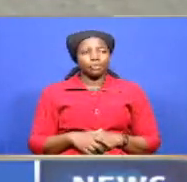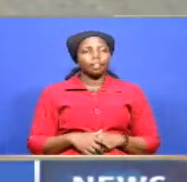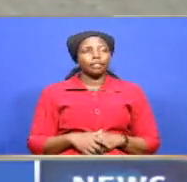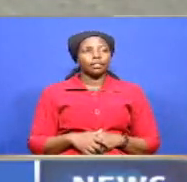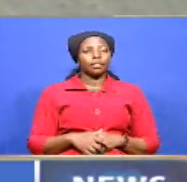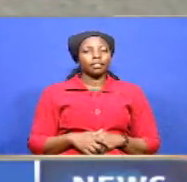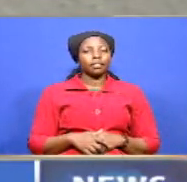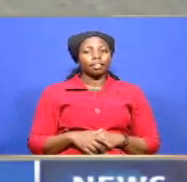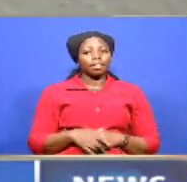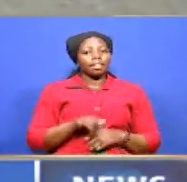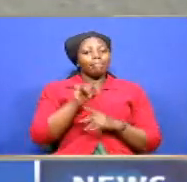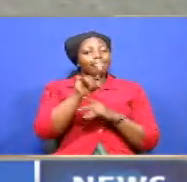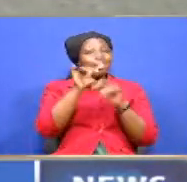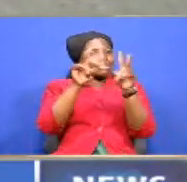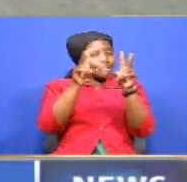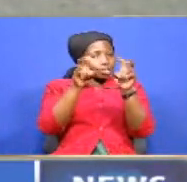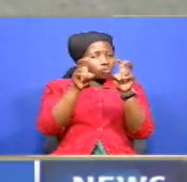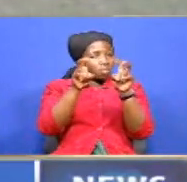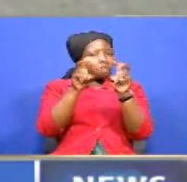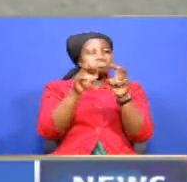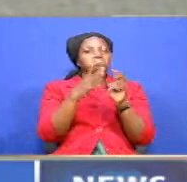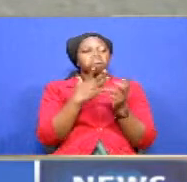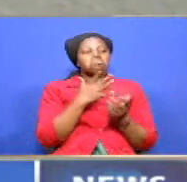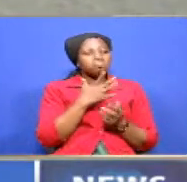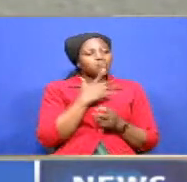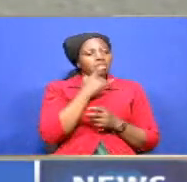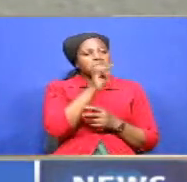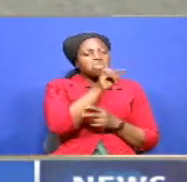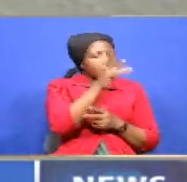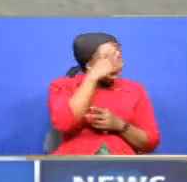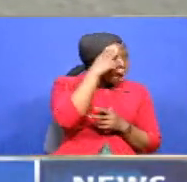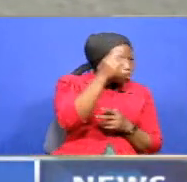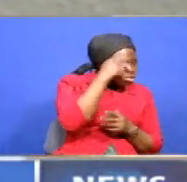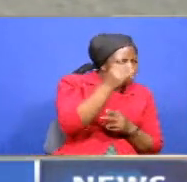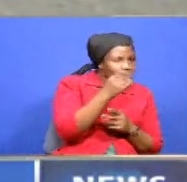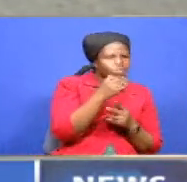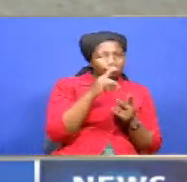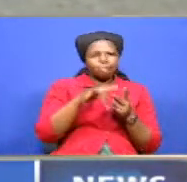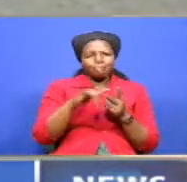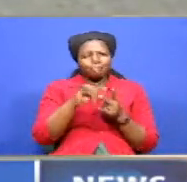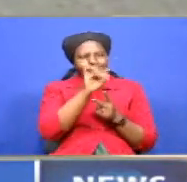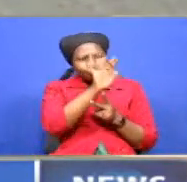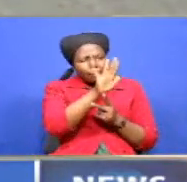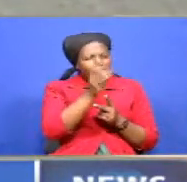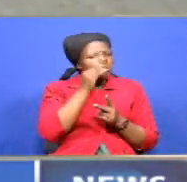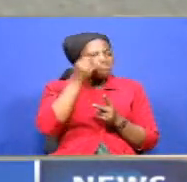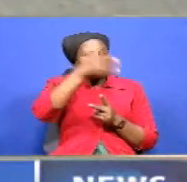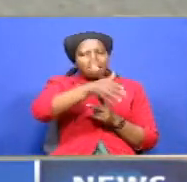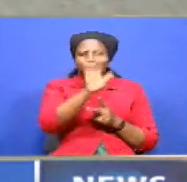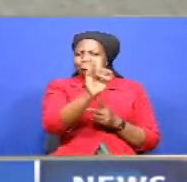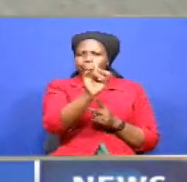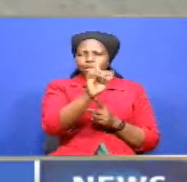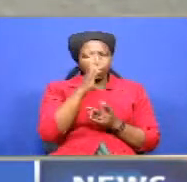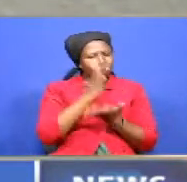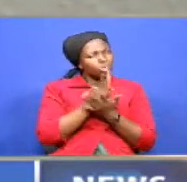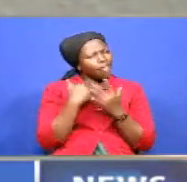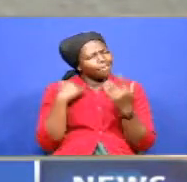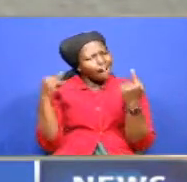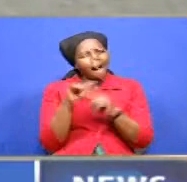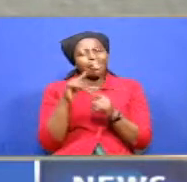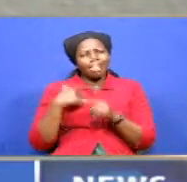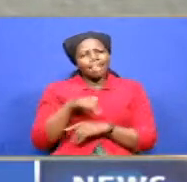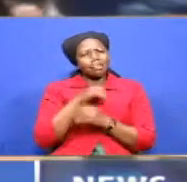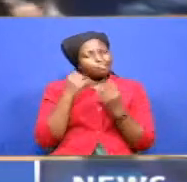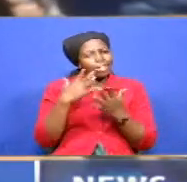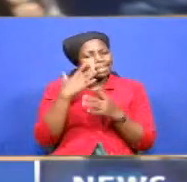hii imambo ya kuambiwa weni somali wee kuenu si hapa imetumisa sana siku nyingi kama